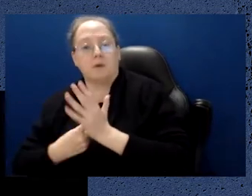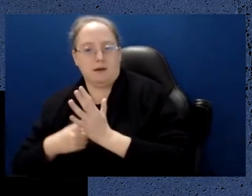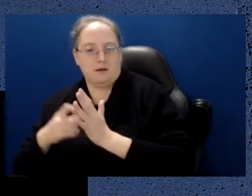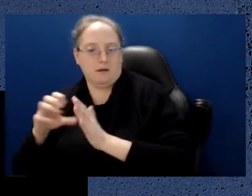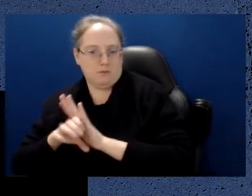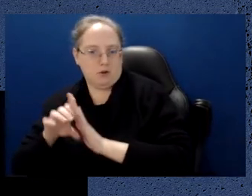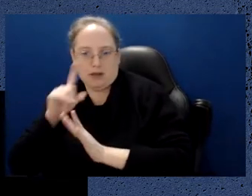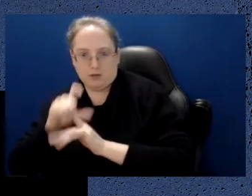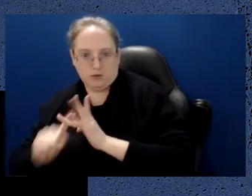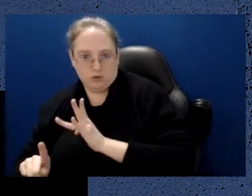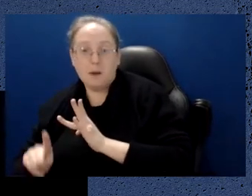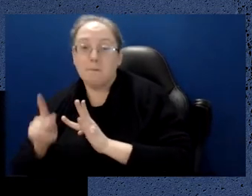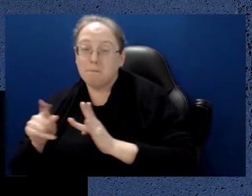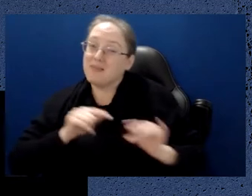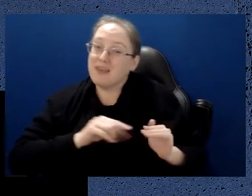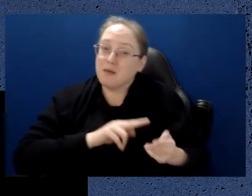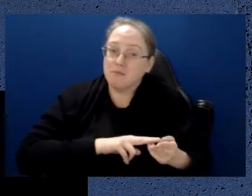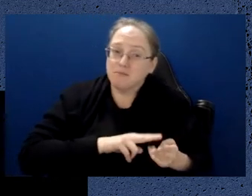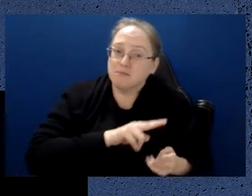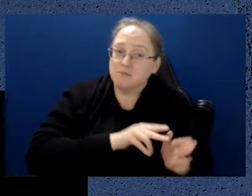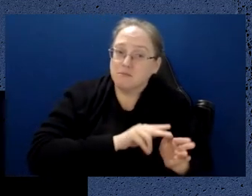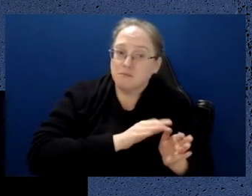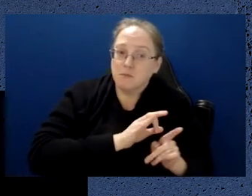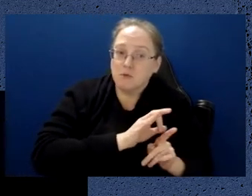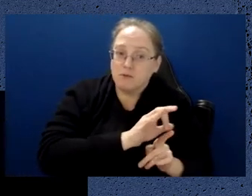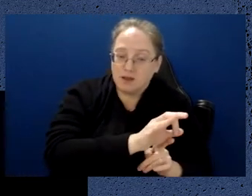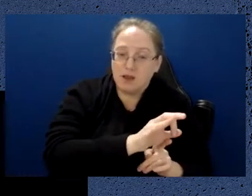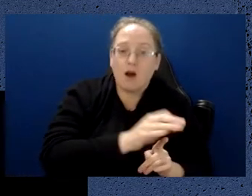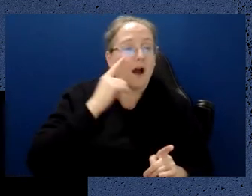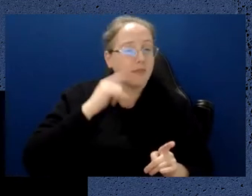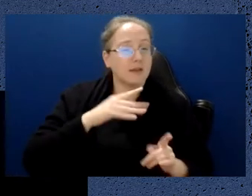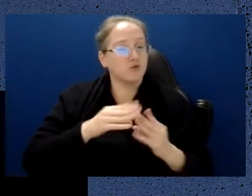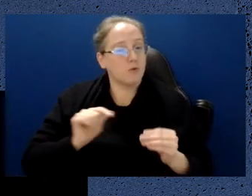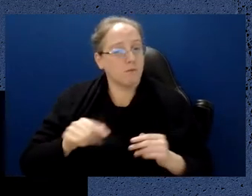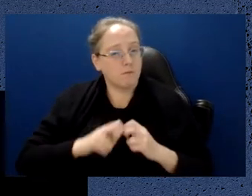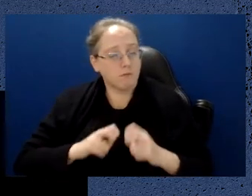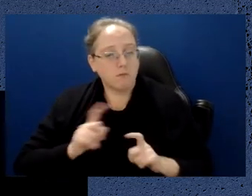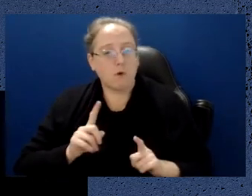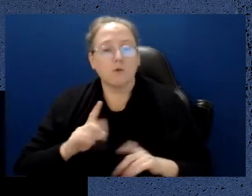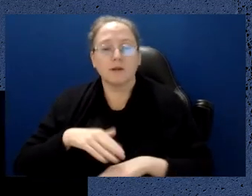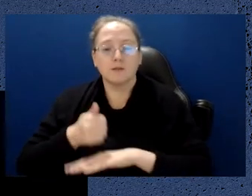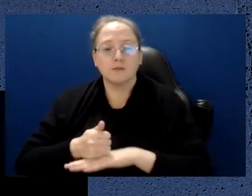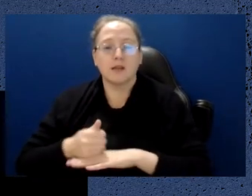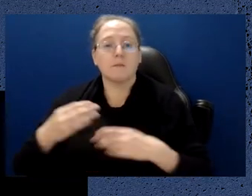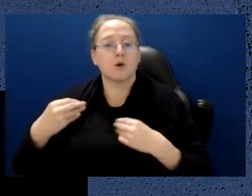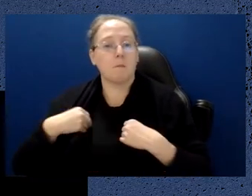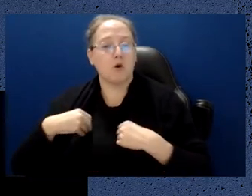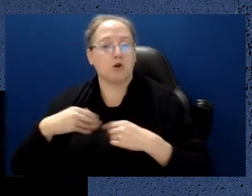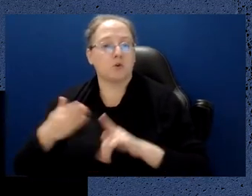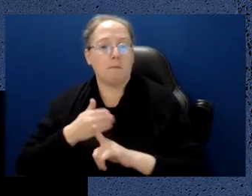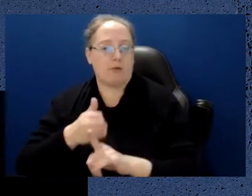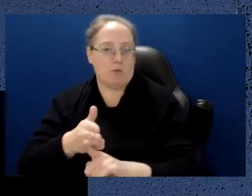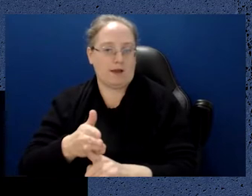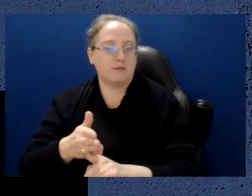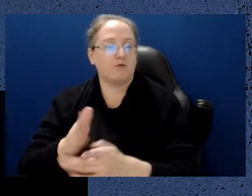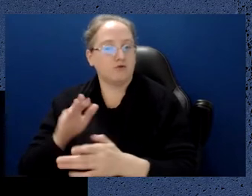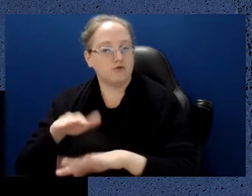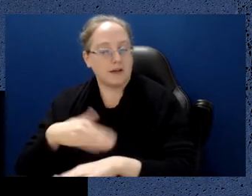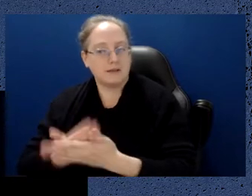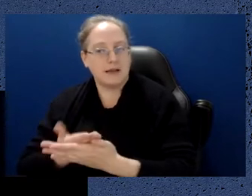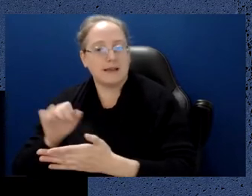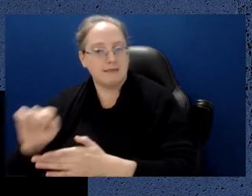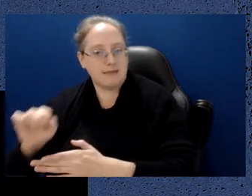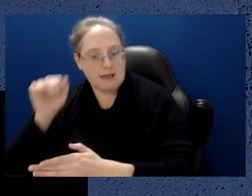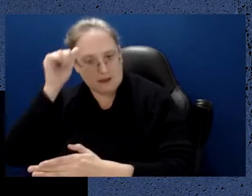that is to establish commercial pathways for really translating that fundamental